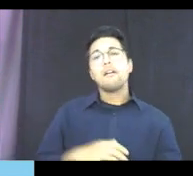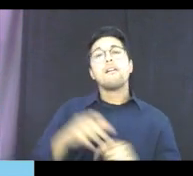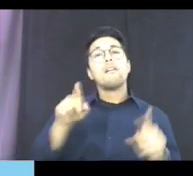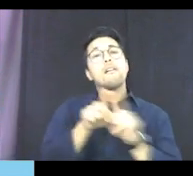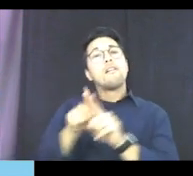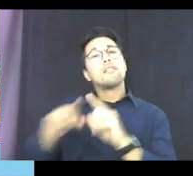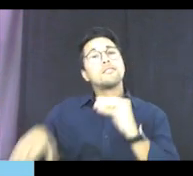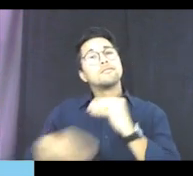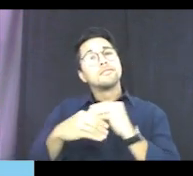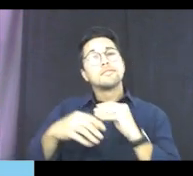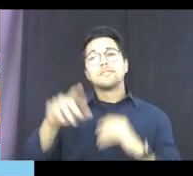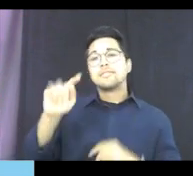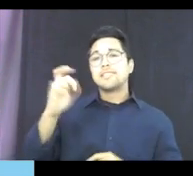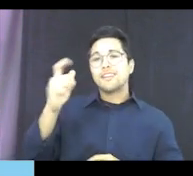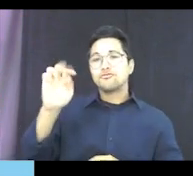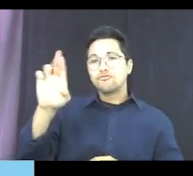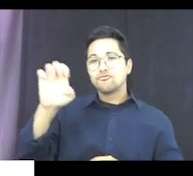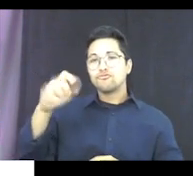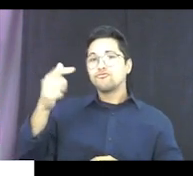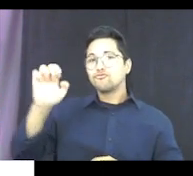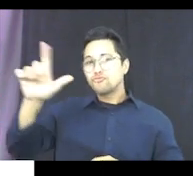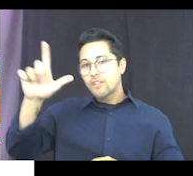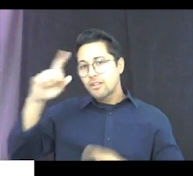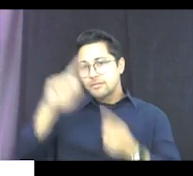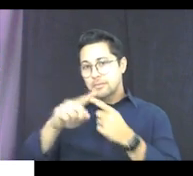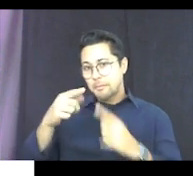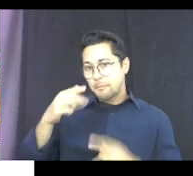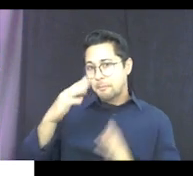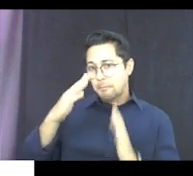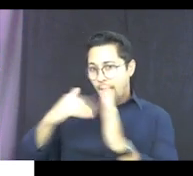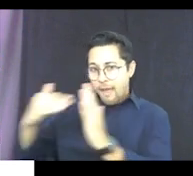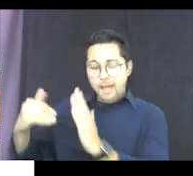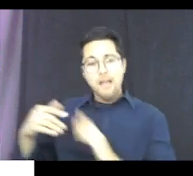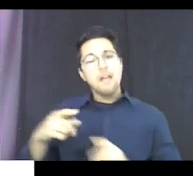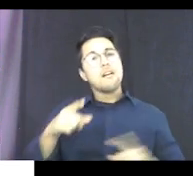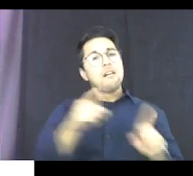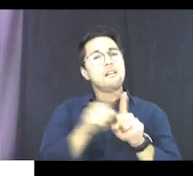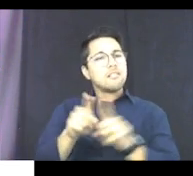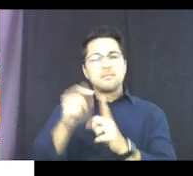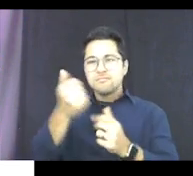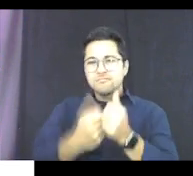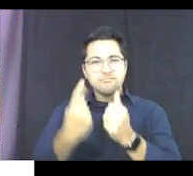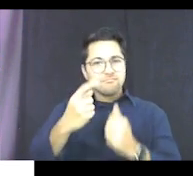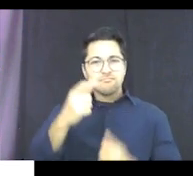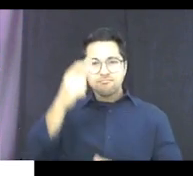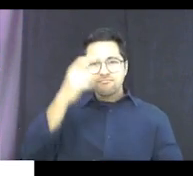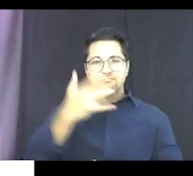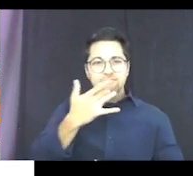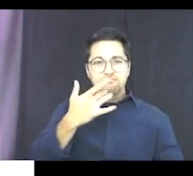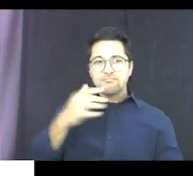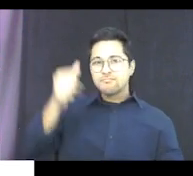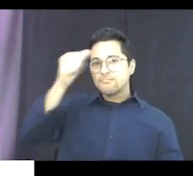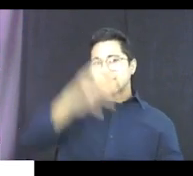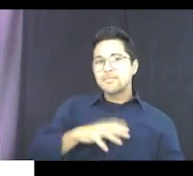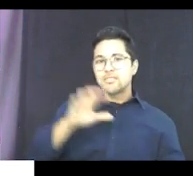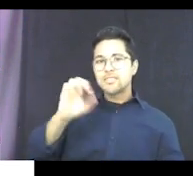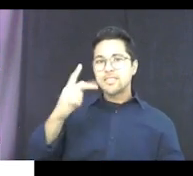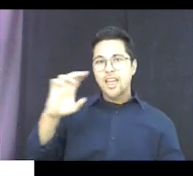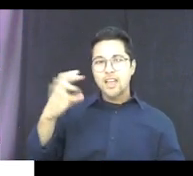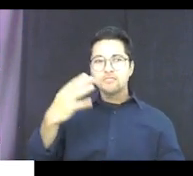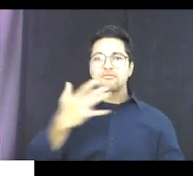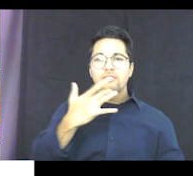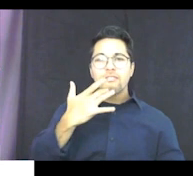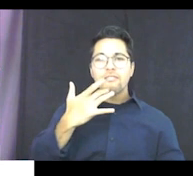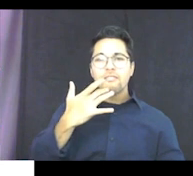You can add texture gels to your paints. You can use those, everyone's favorite Mr. Sketch scented markers or